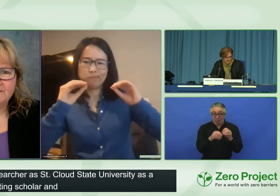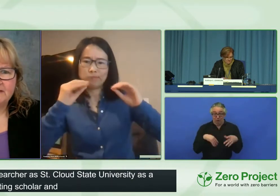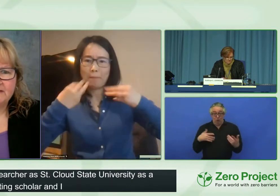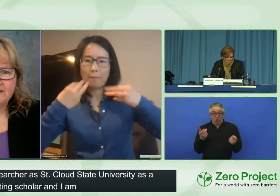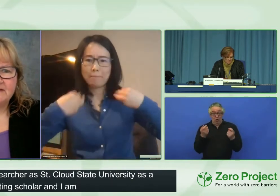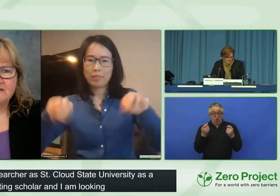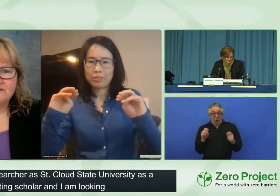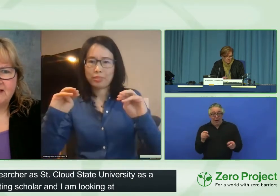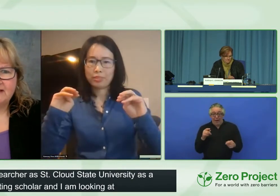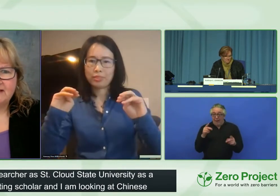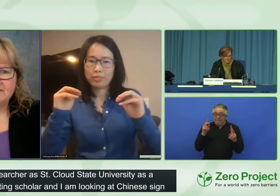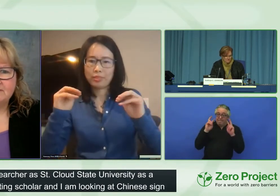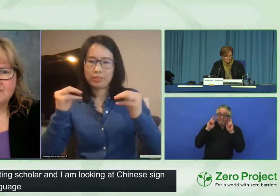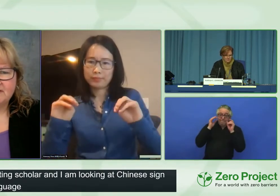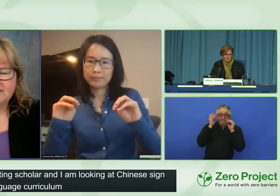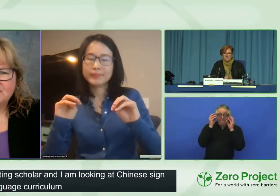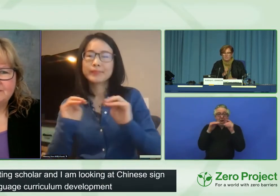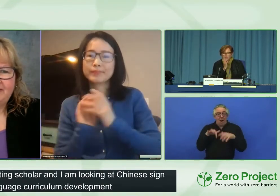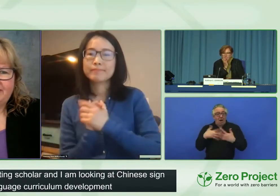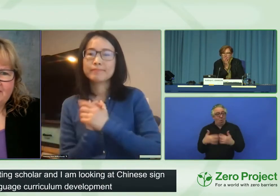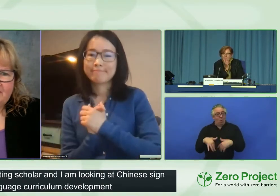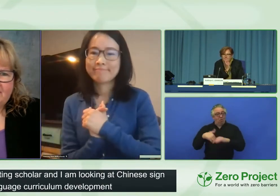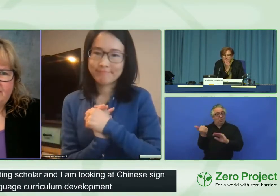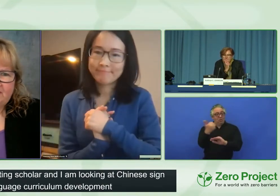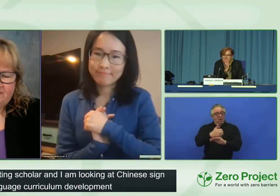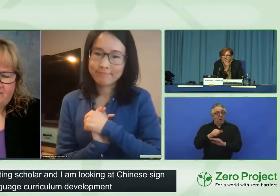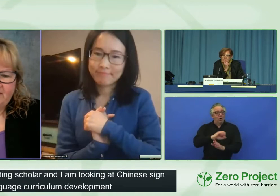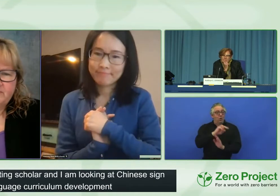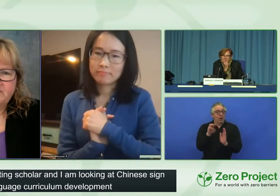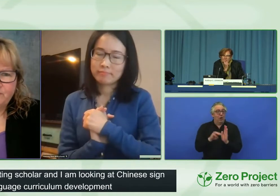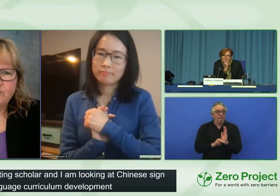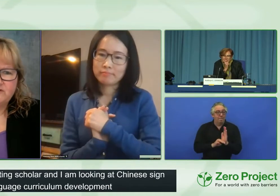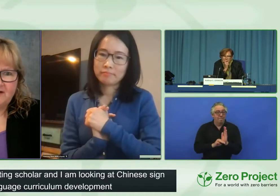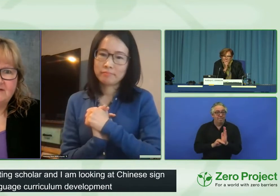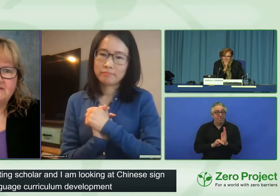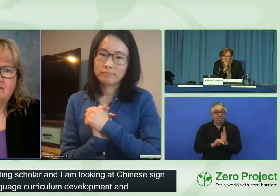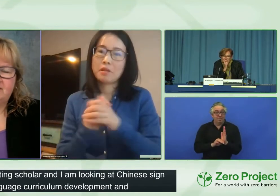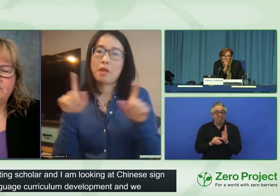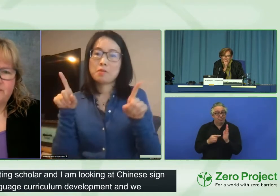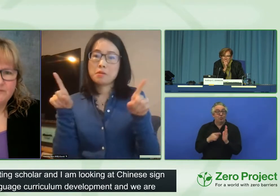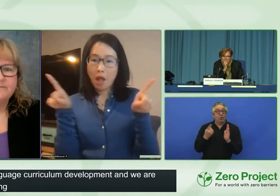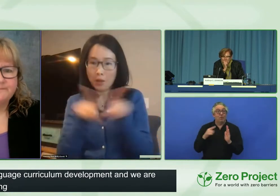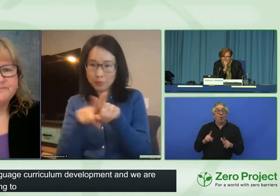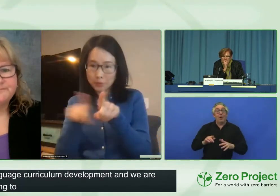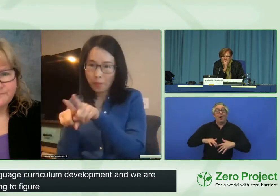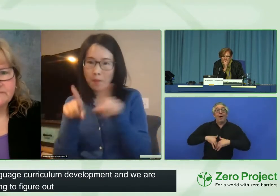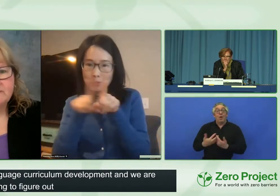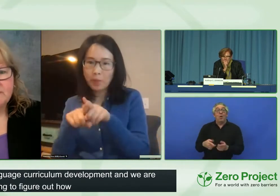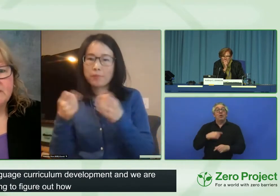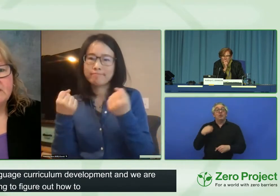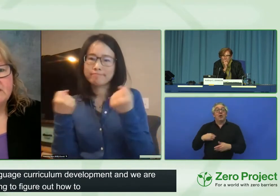curriculum so that it can a teaching method can be developed for Chinese sign language.